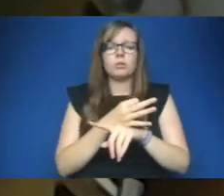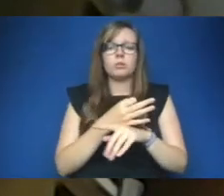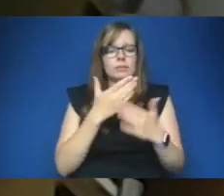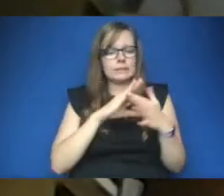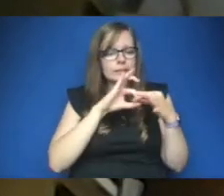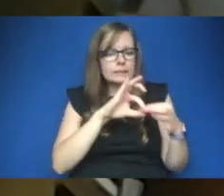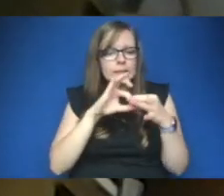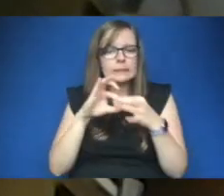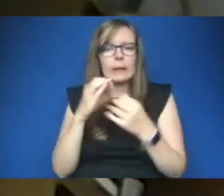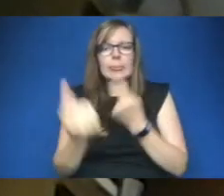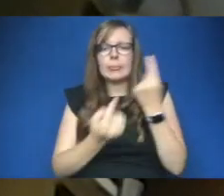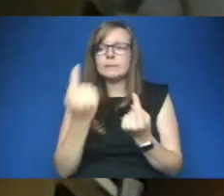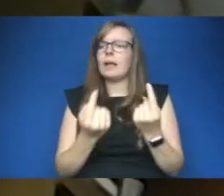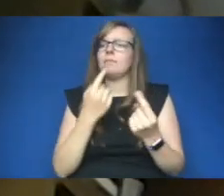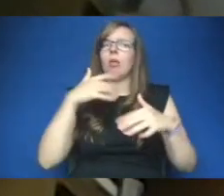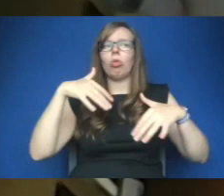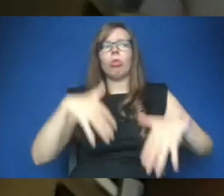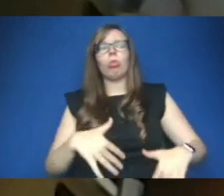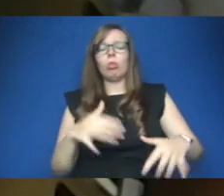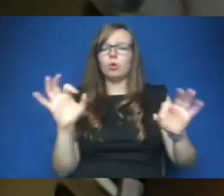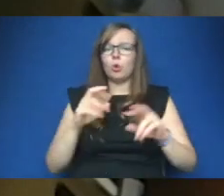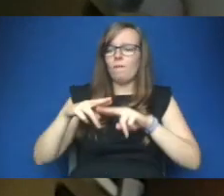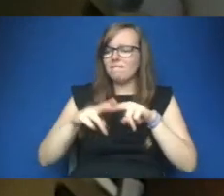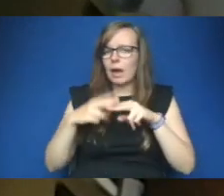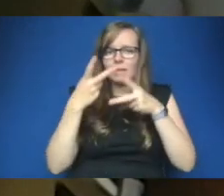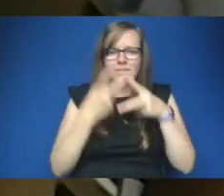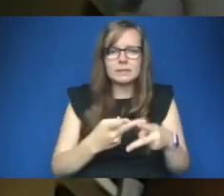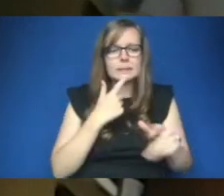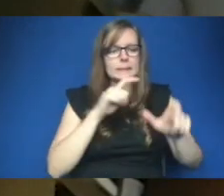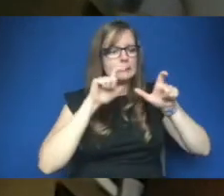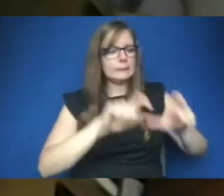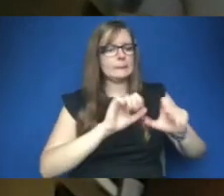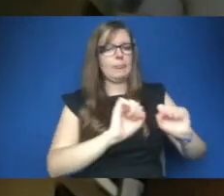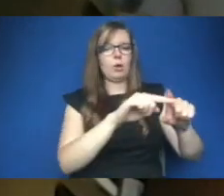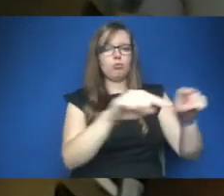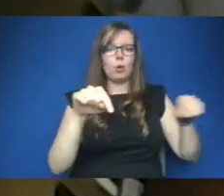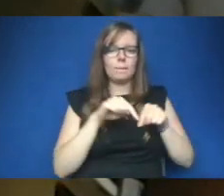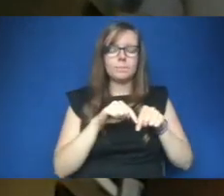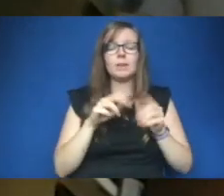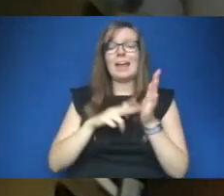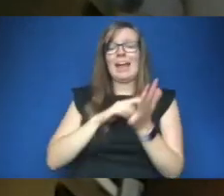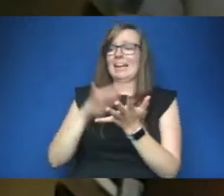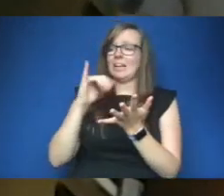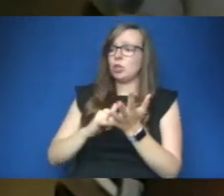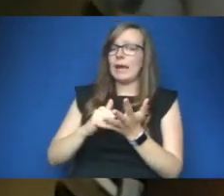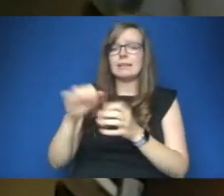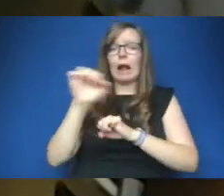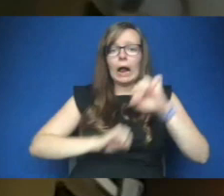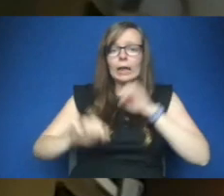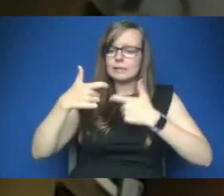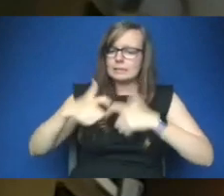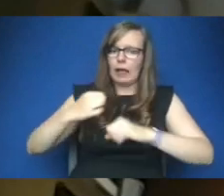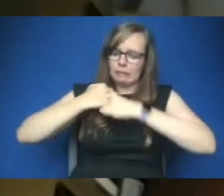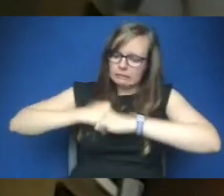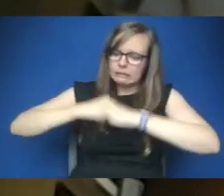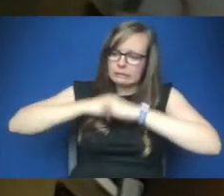way suffering as they are with the isolation of no family visitors to their own rooms and in our national health service our cleaners still mop the floors and maintenance offices